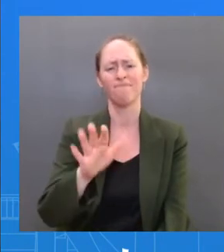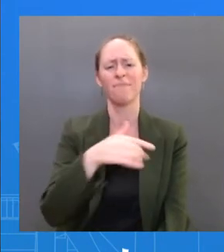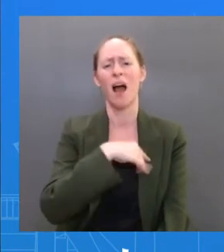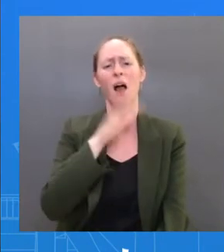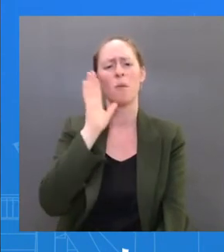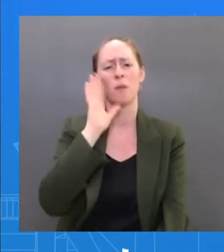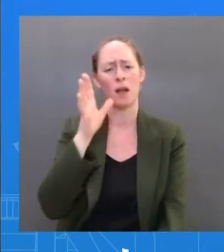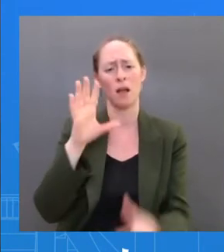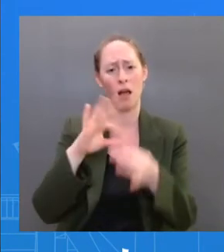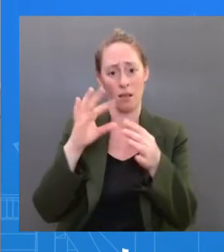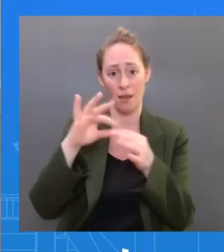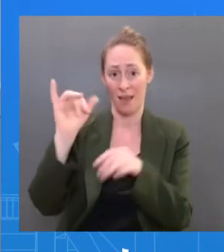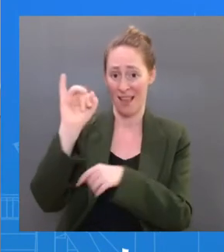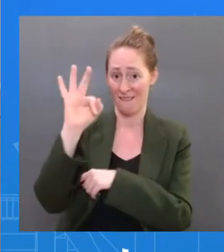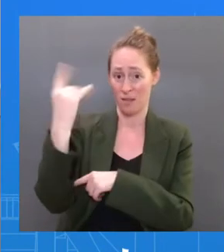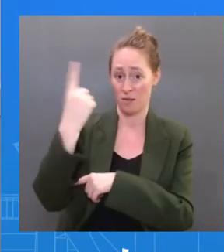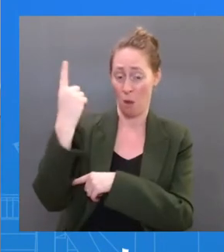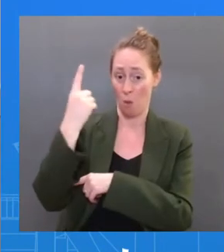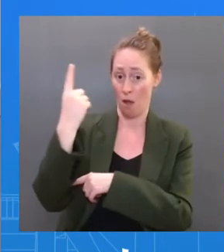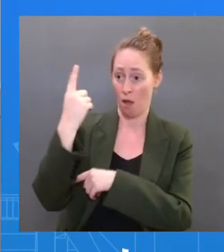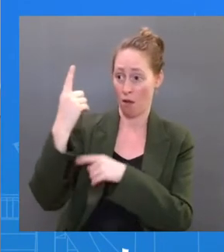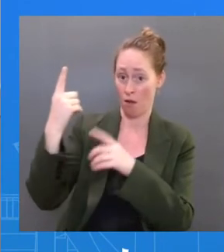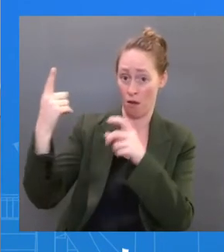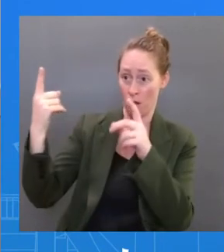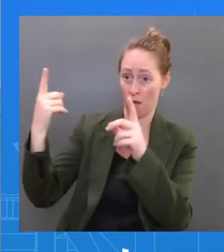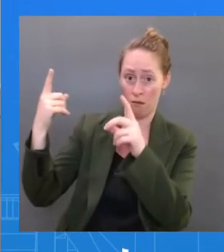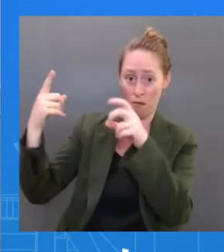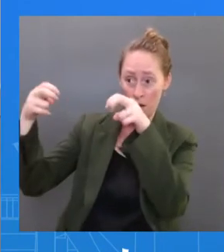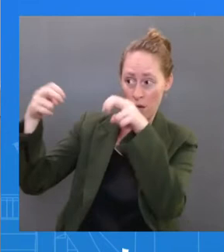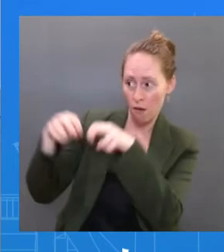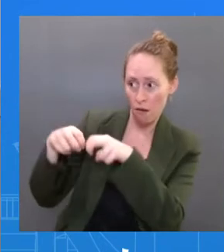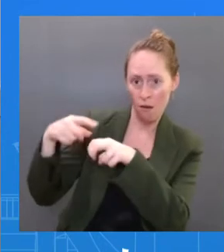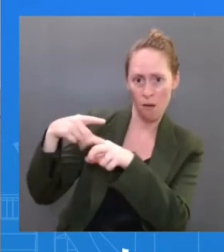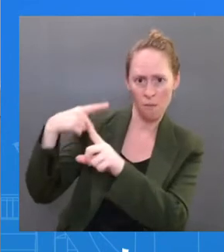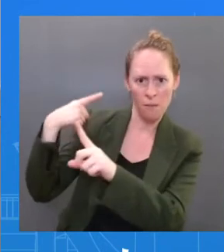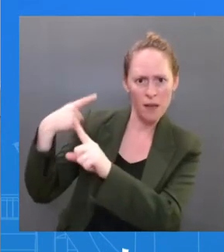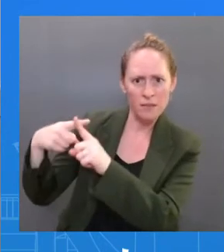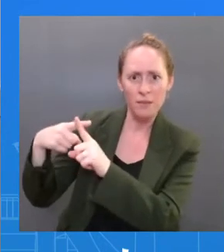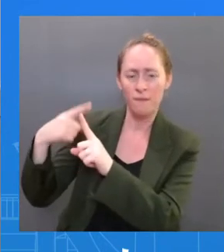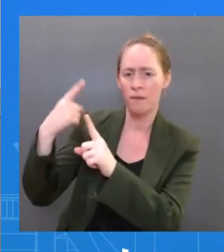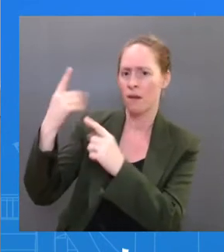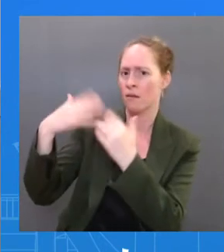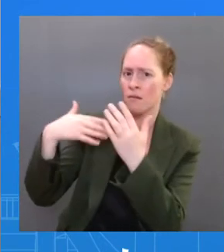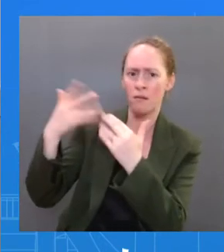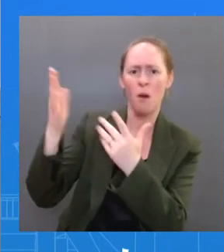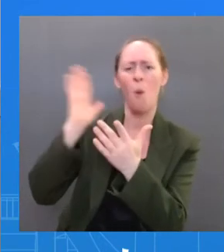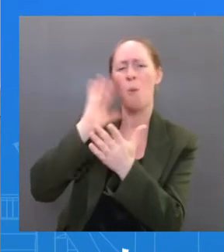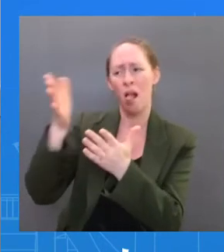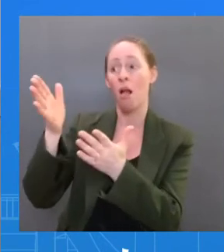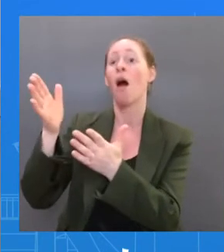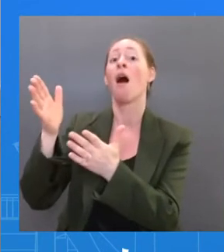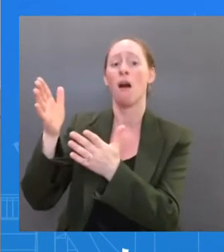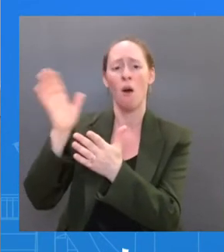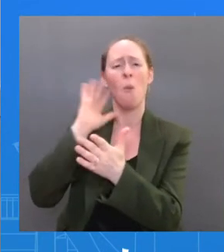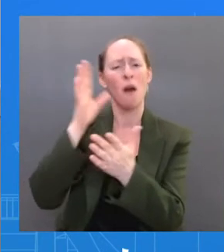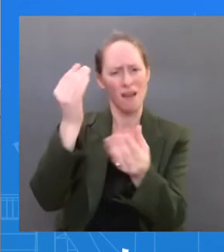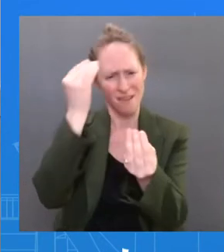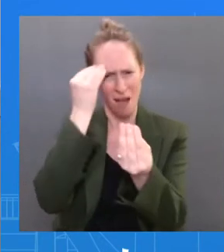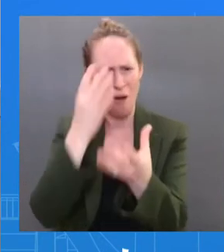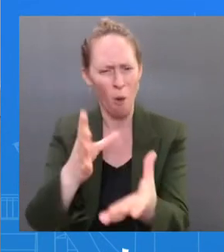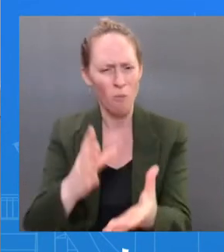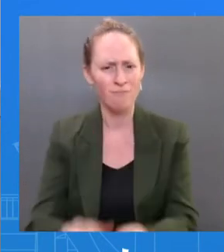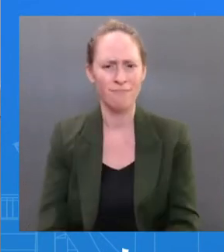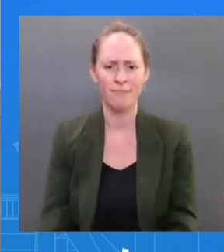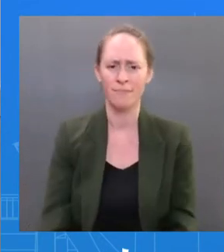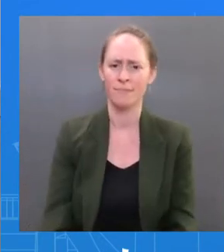that information. You can't say beyond that. Let me ask Dr. Jha one final question, if I can. We saw the President's video, and I understand the desire of the White House to show the President six